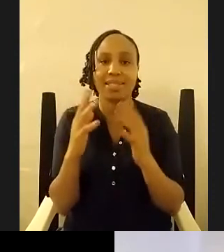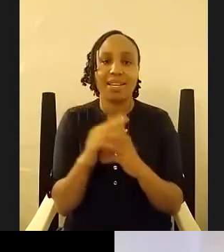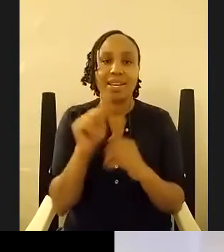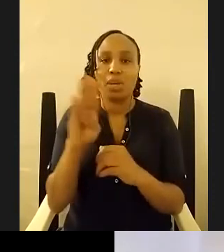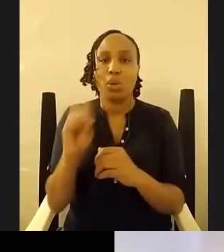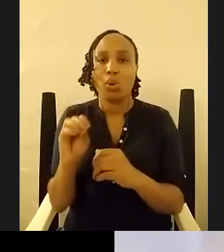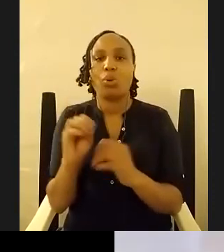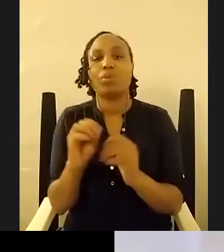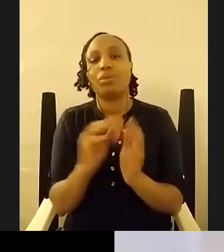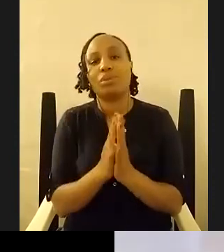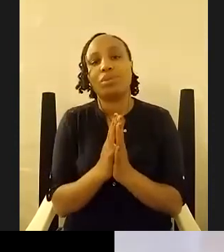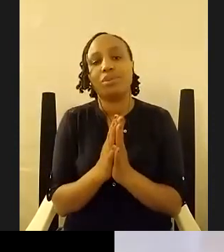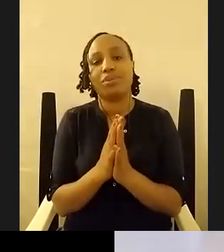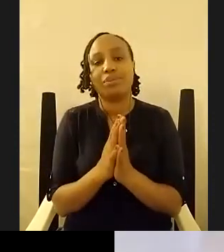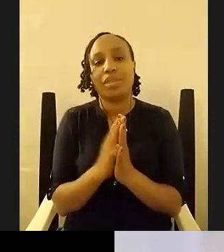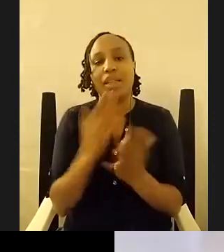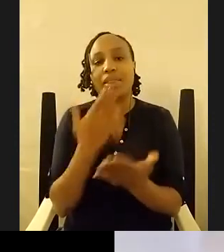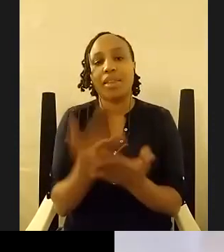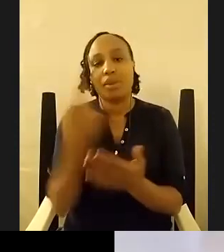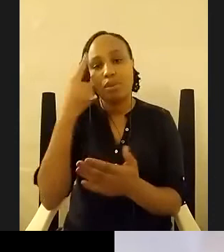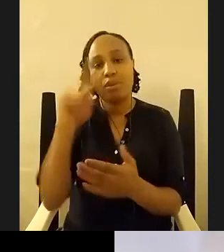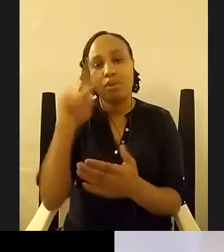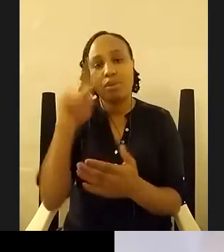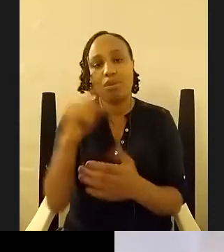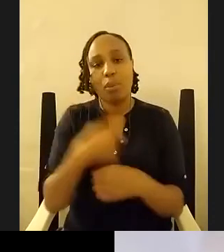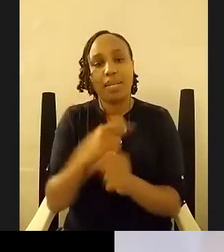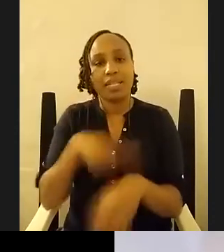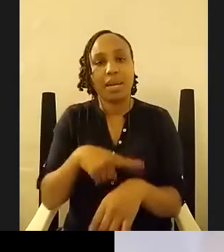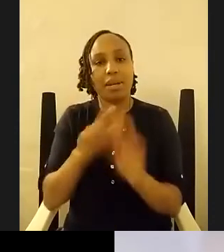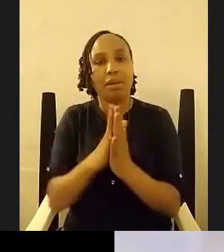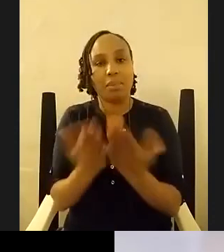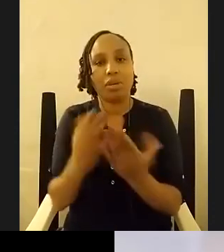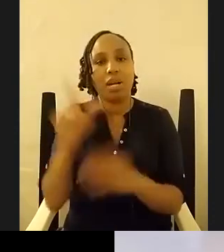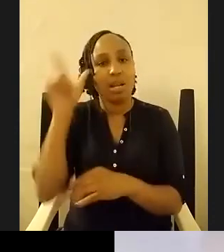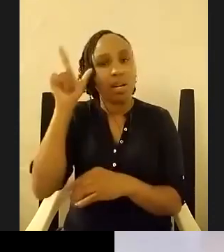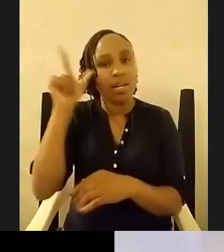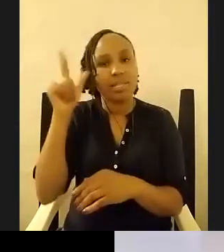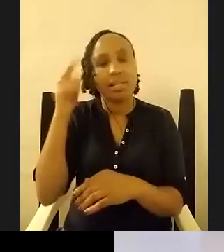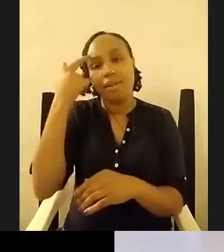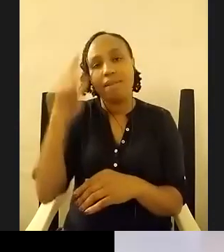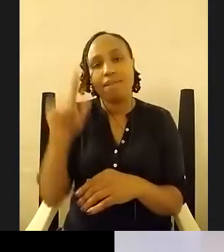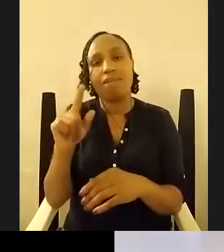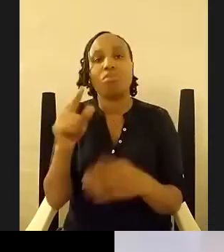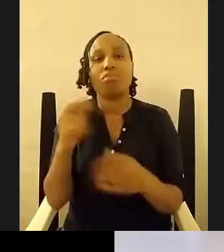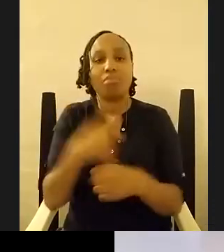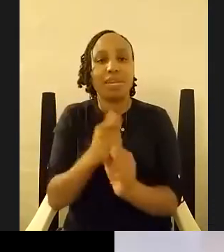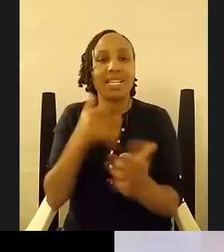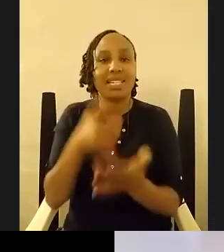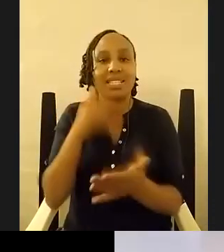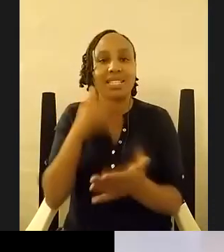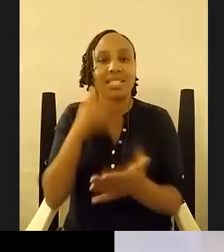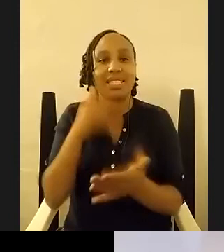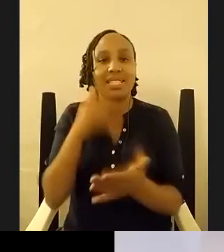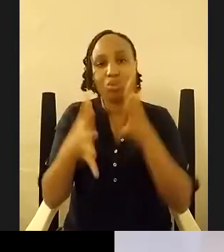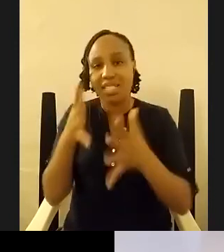time nbo and book bank for doing the work liz for making it uh making it through the sign language uh translations and everything